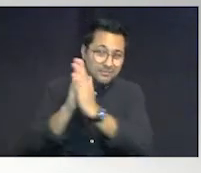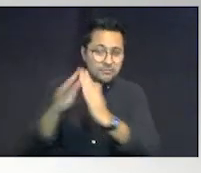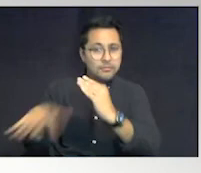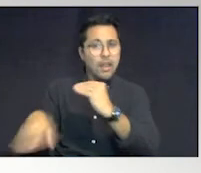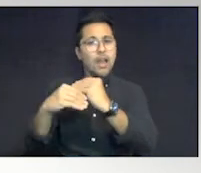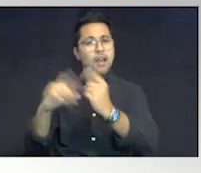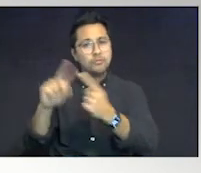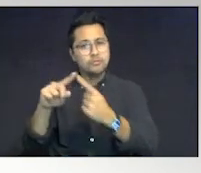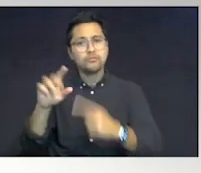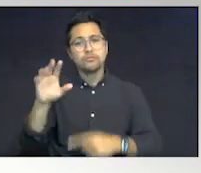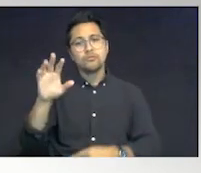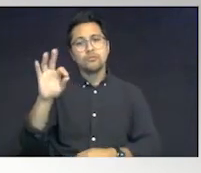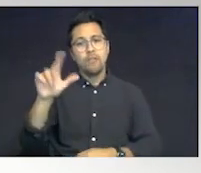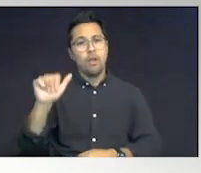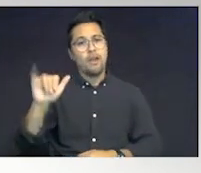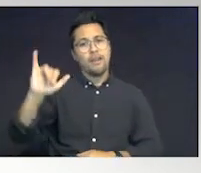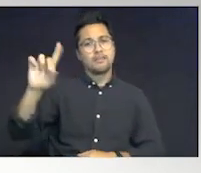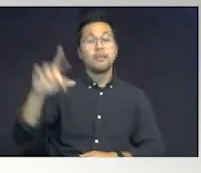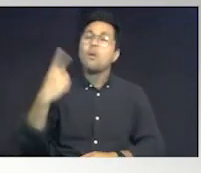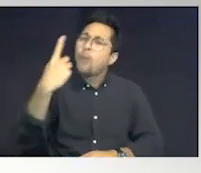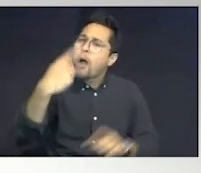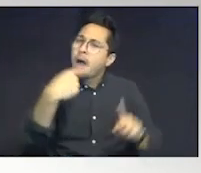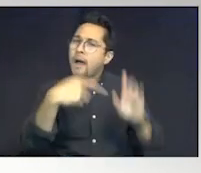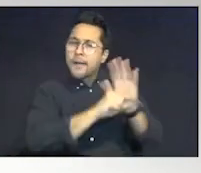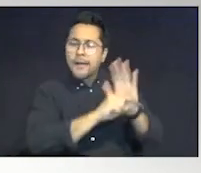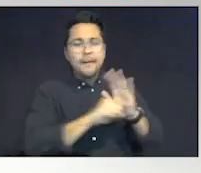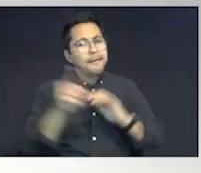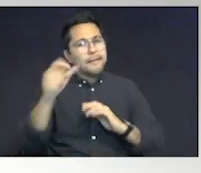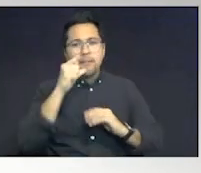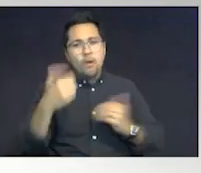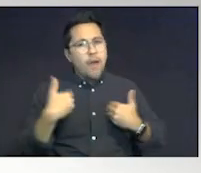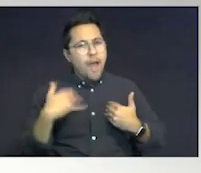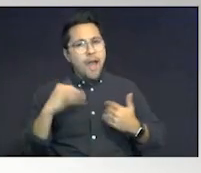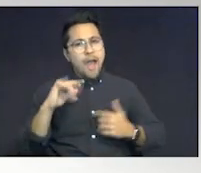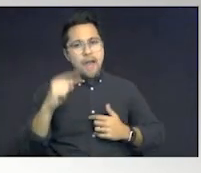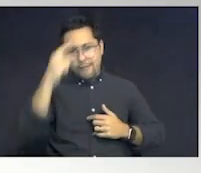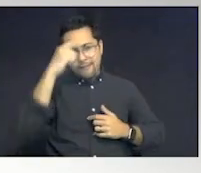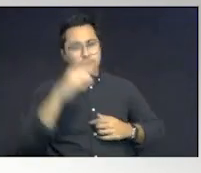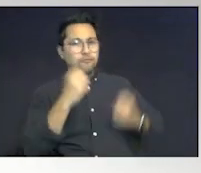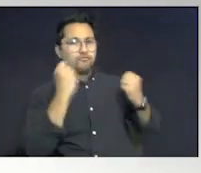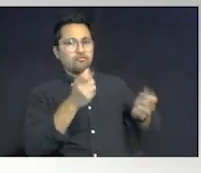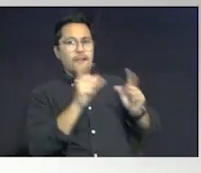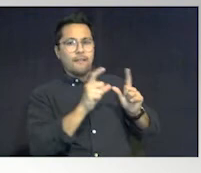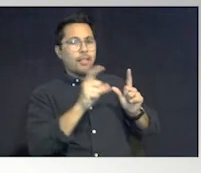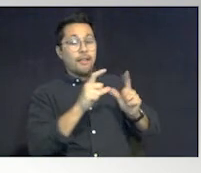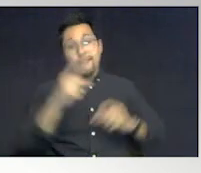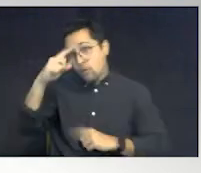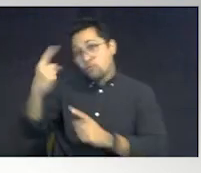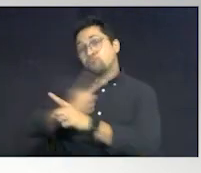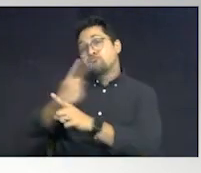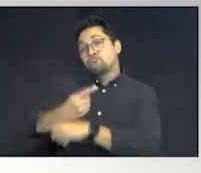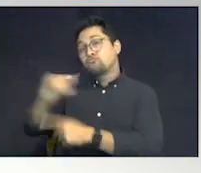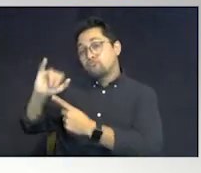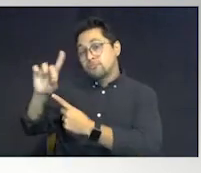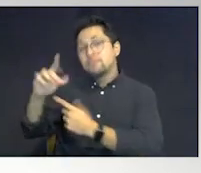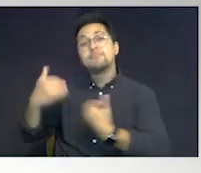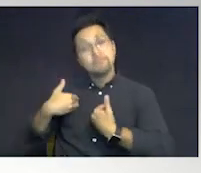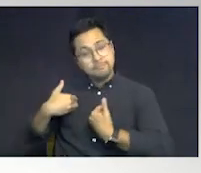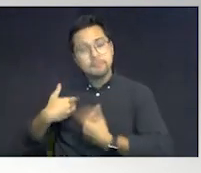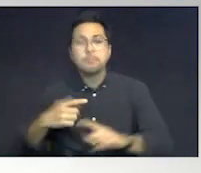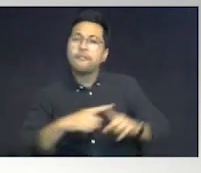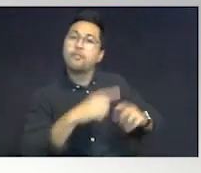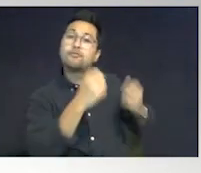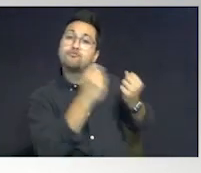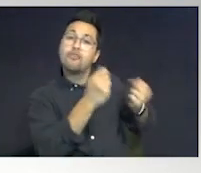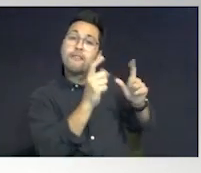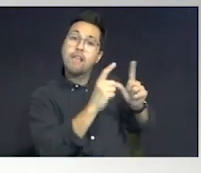card. One step back is they do not have it for driver's license. So if you have a child who has a driver's